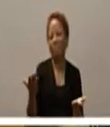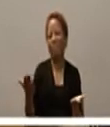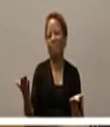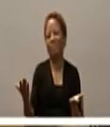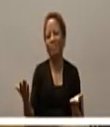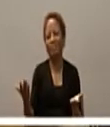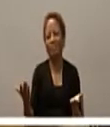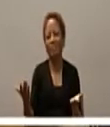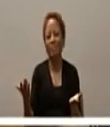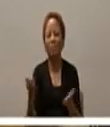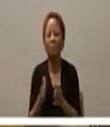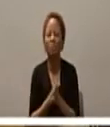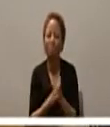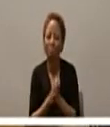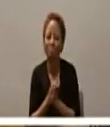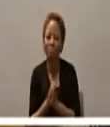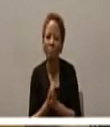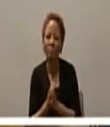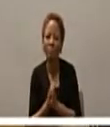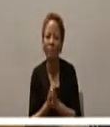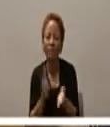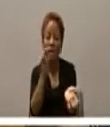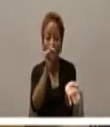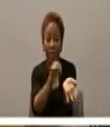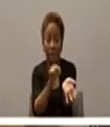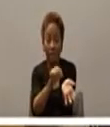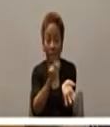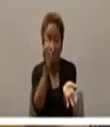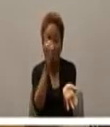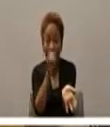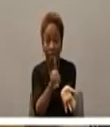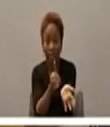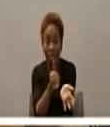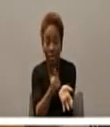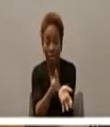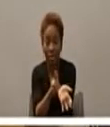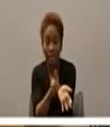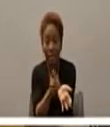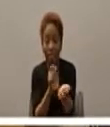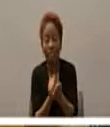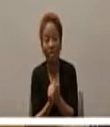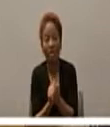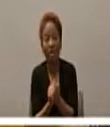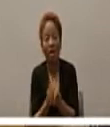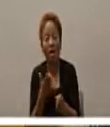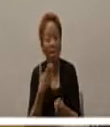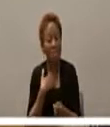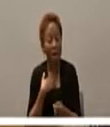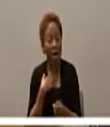of the nurses and doctors of a very very good friend who was a nurse and